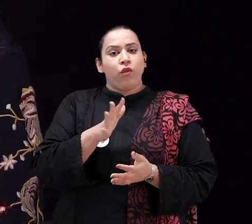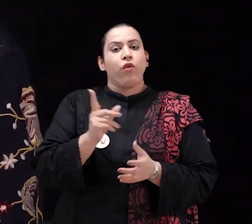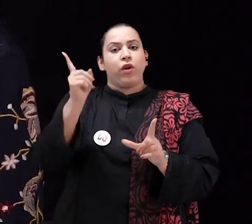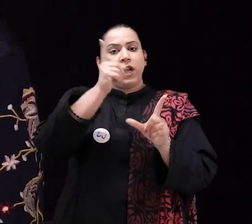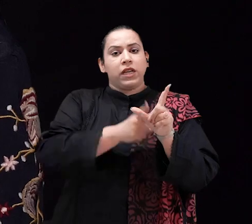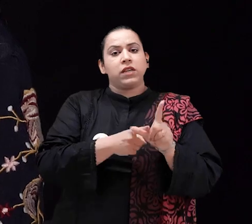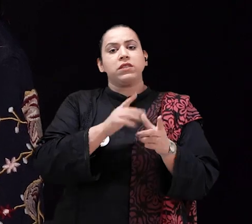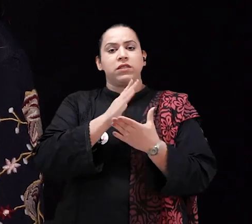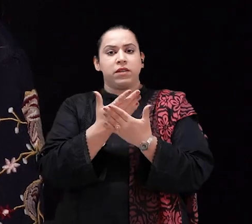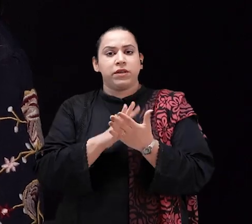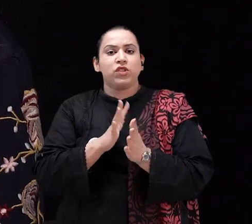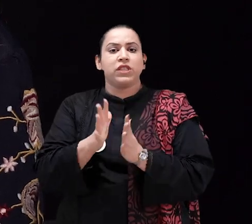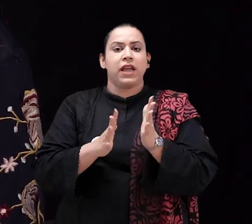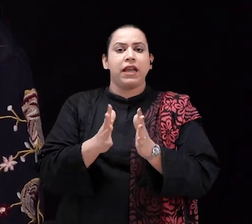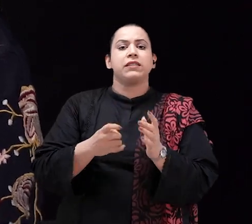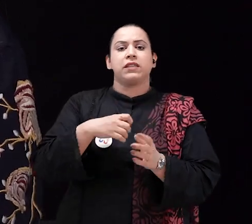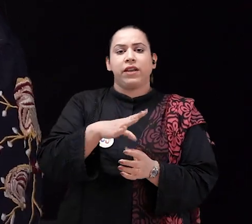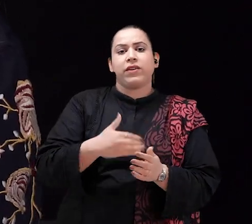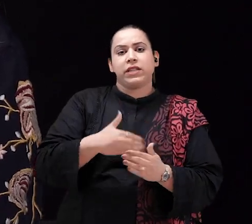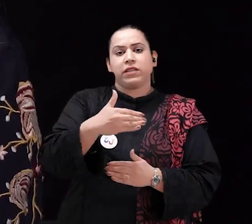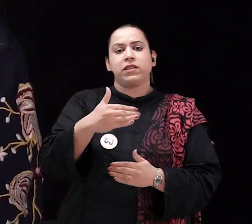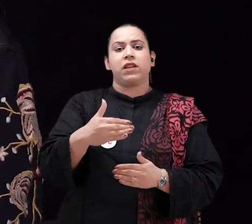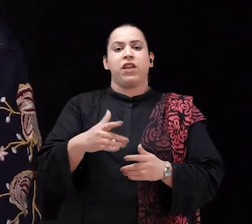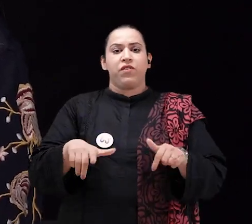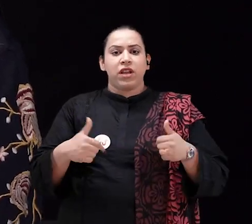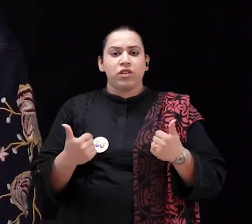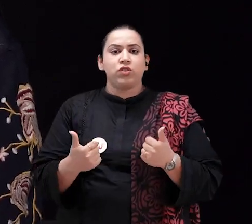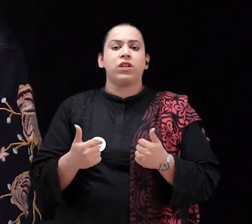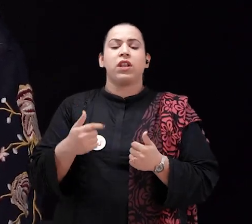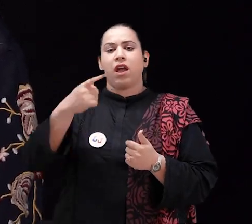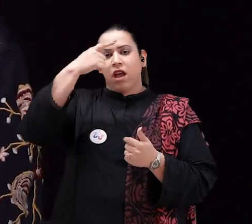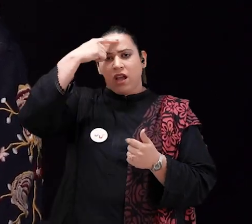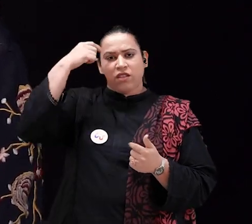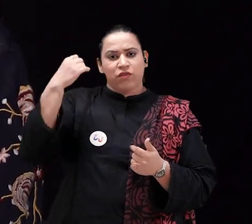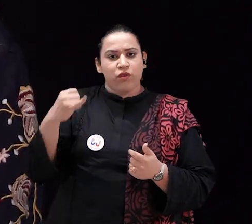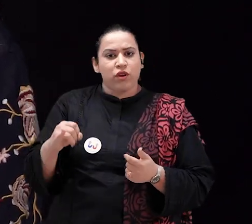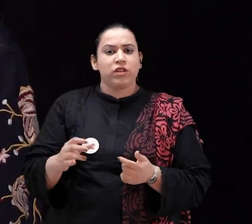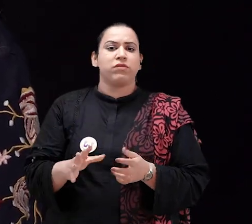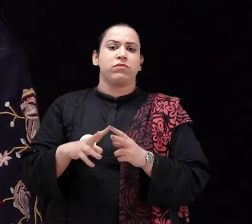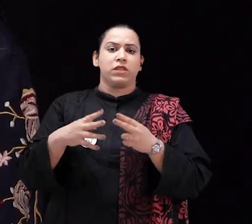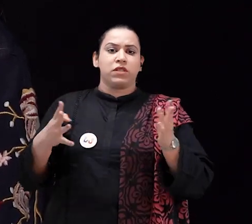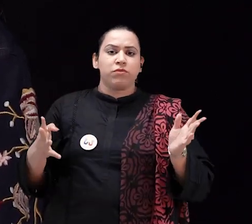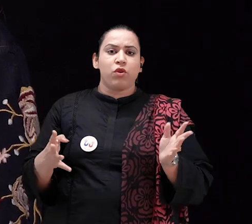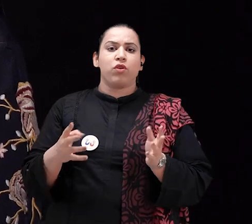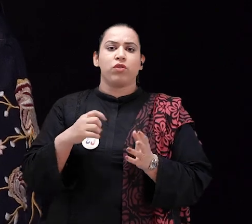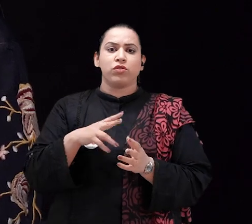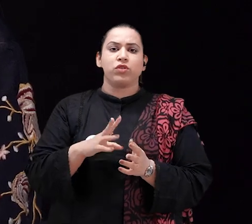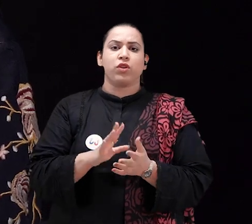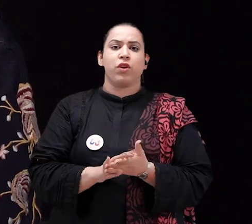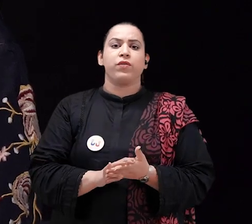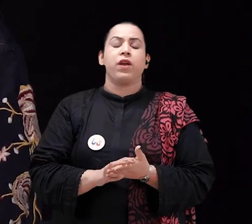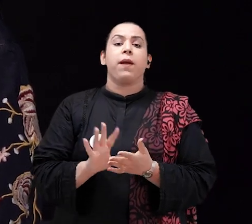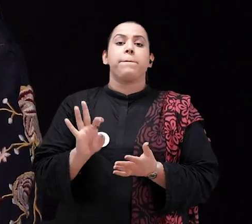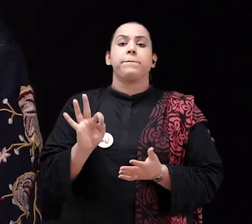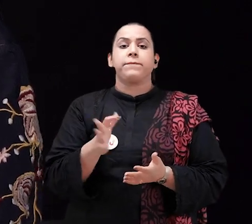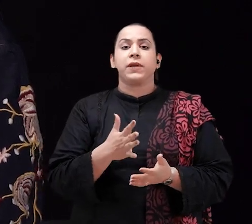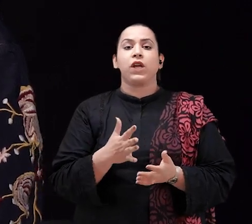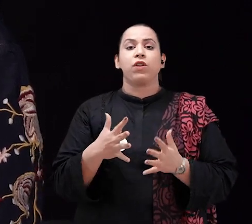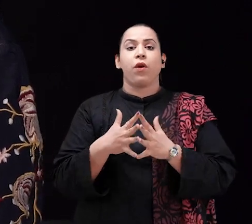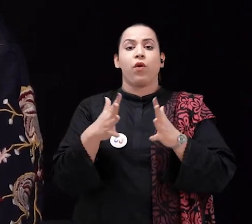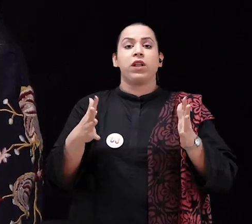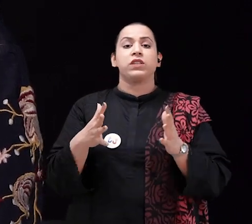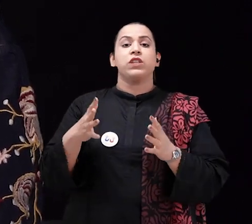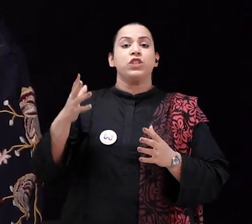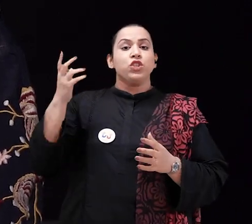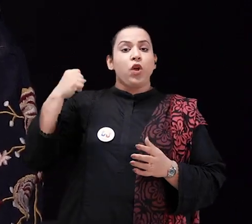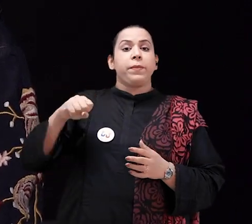journey from accessibility started. And it's been a few years, we filed a petition. But unfortunately,